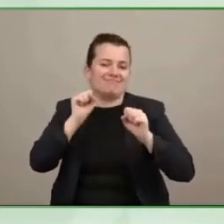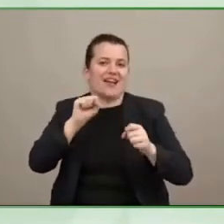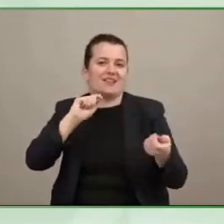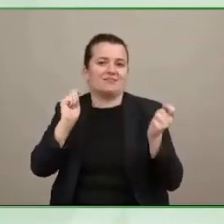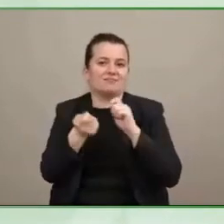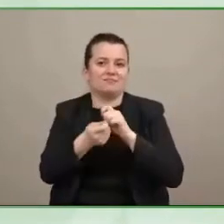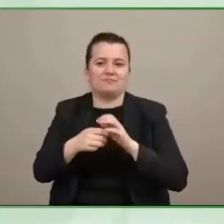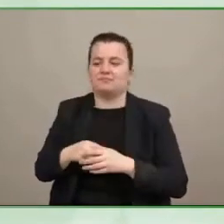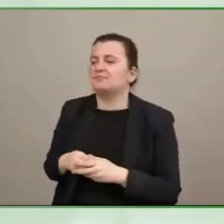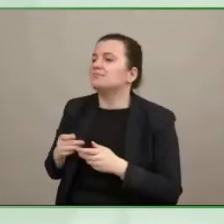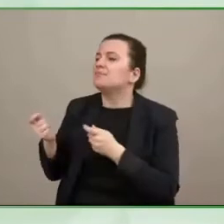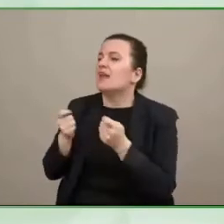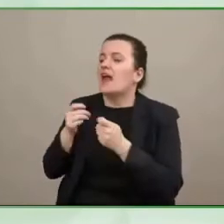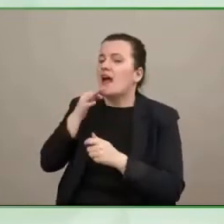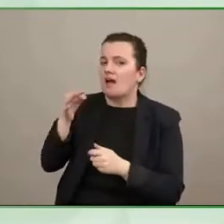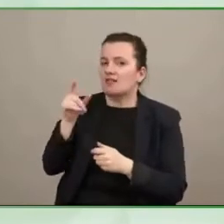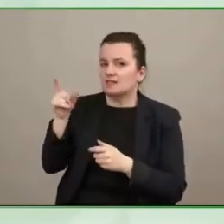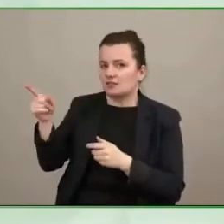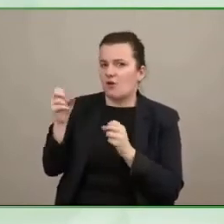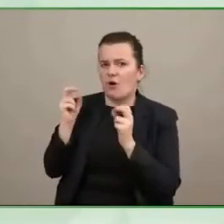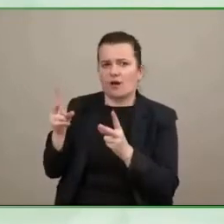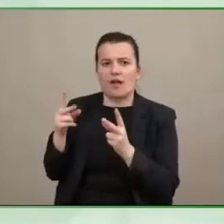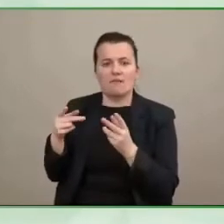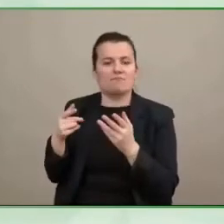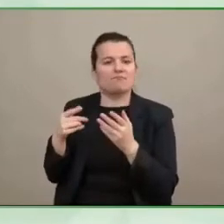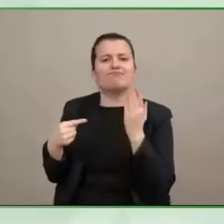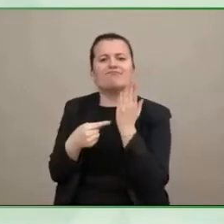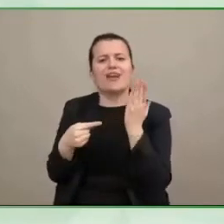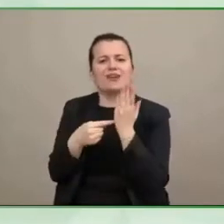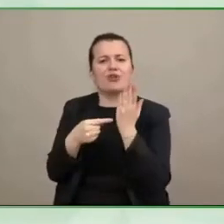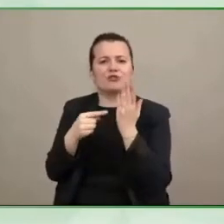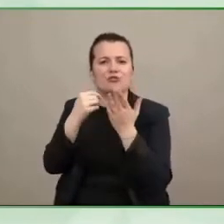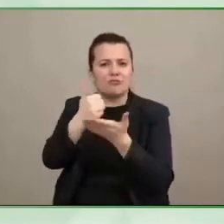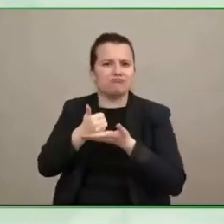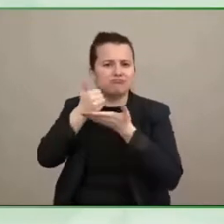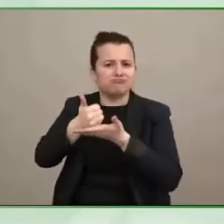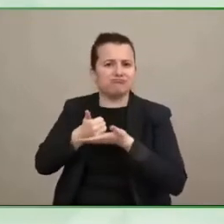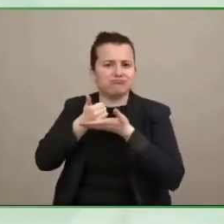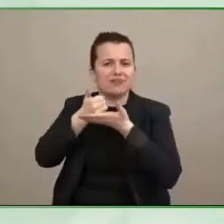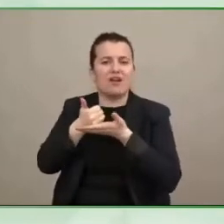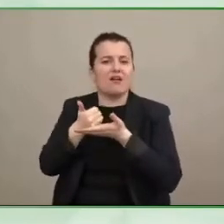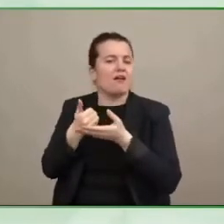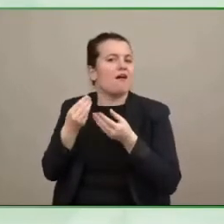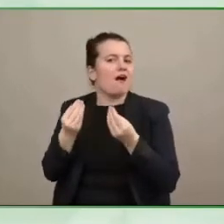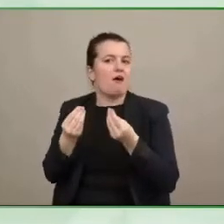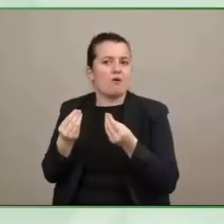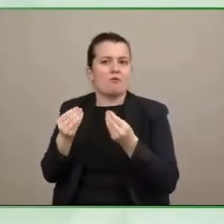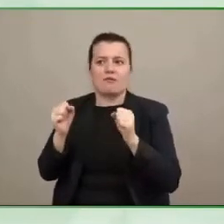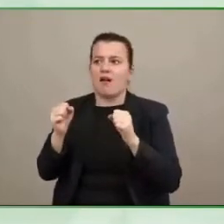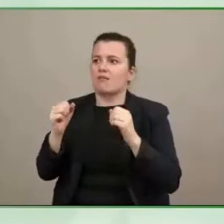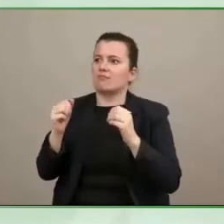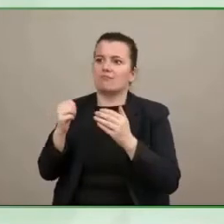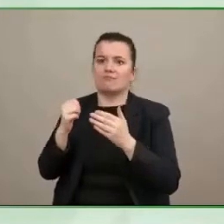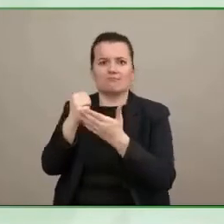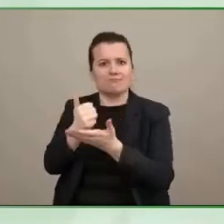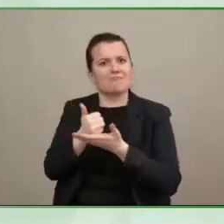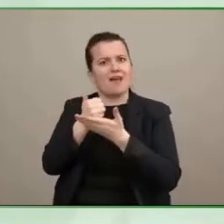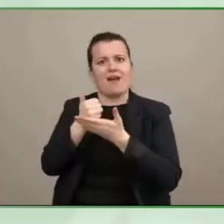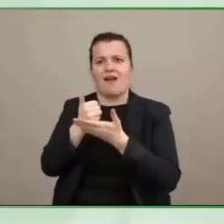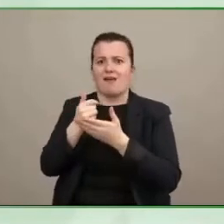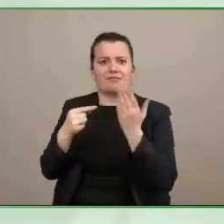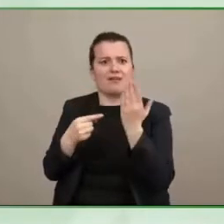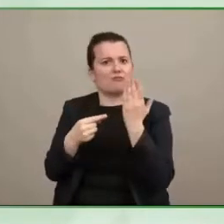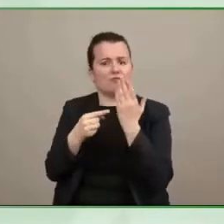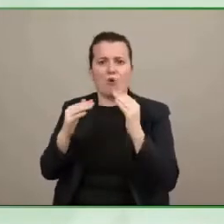think this is a common thread we're all facing how can we do that well for me this is a big